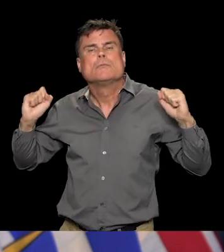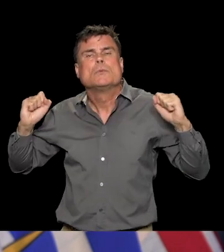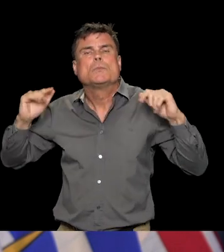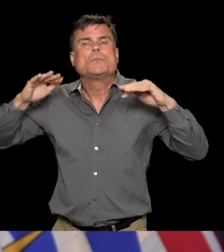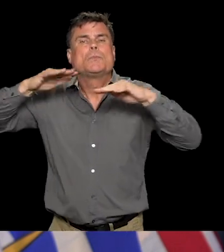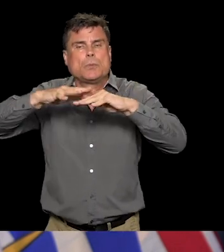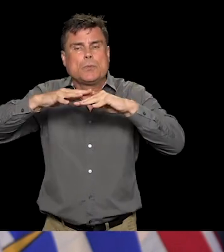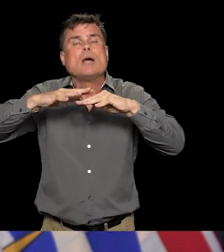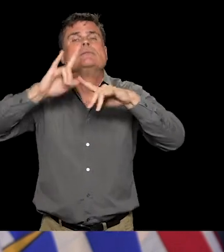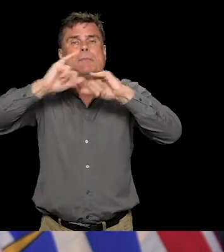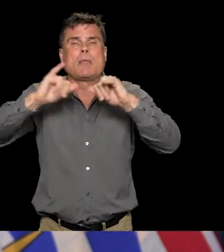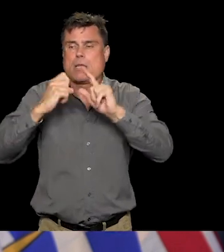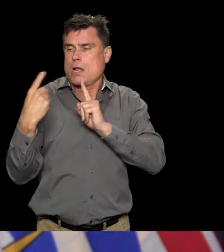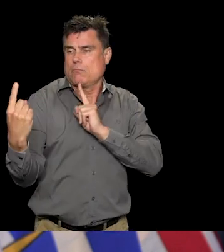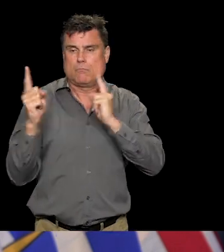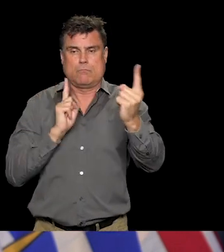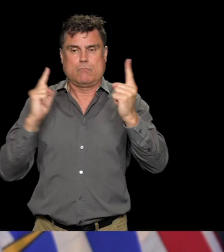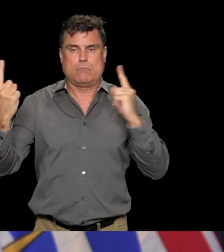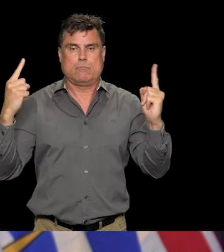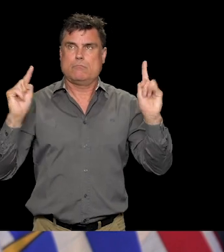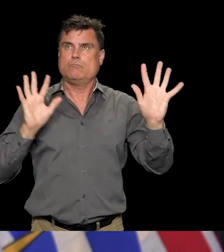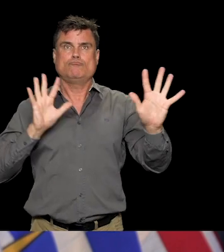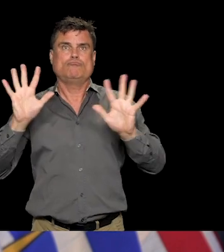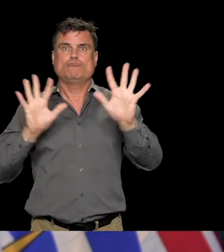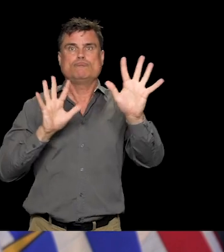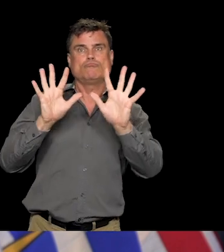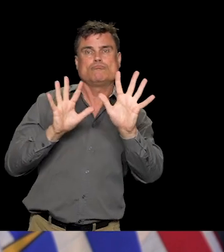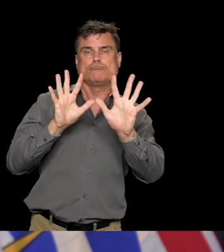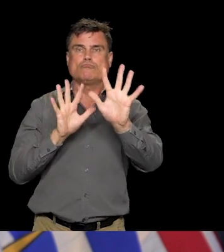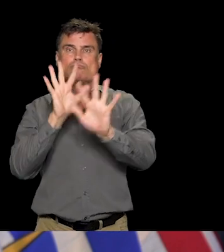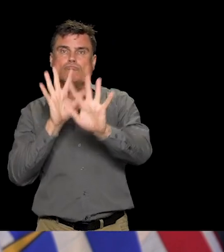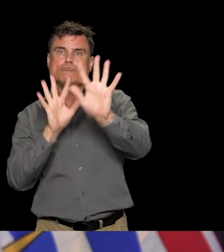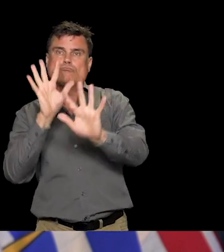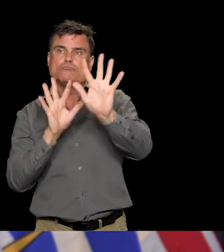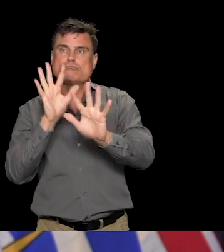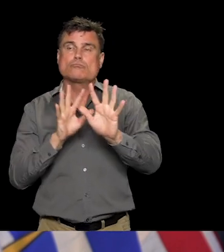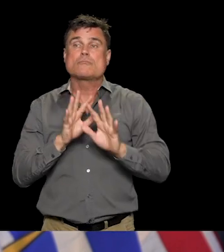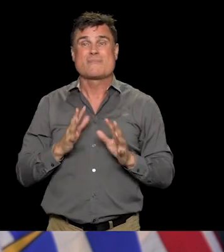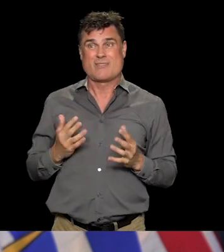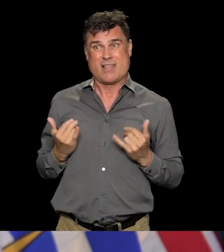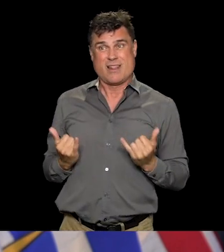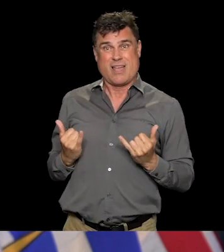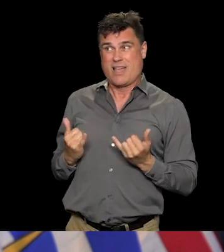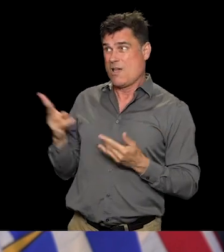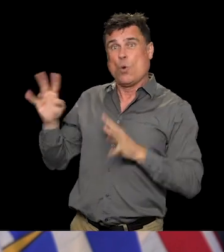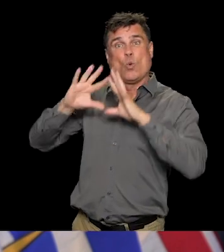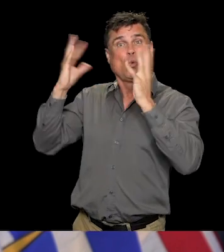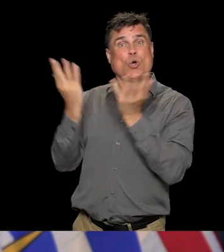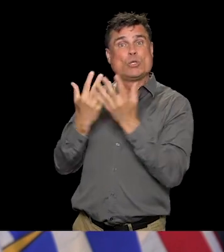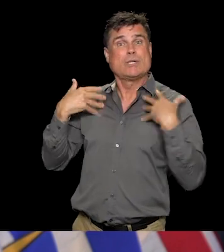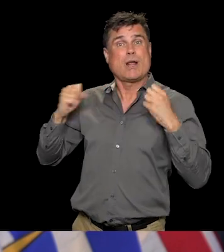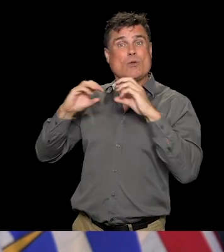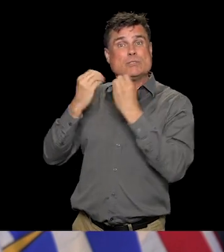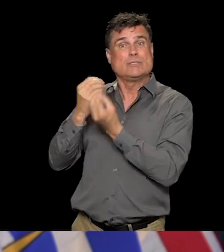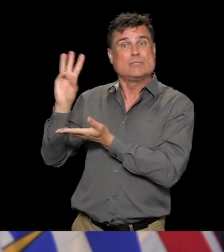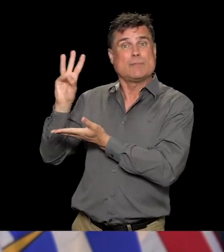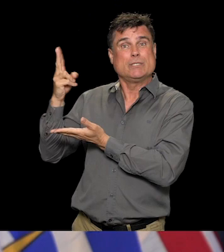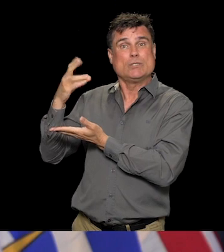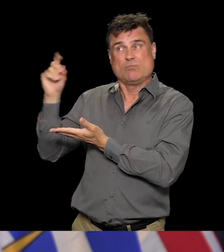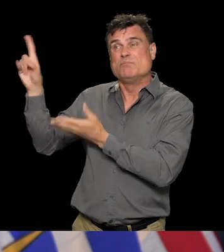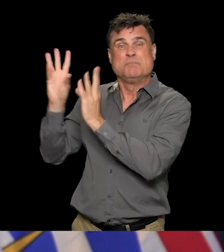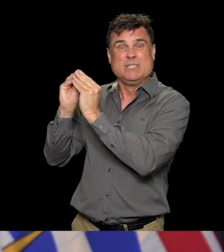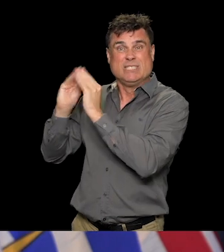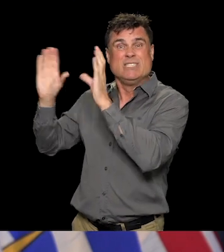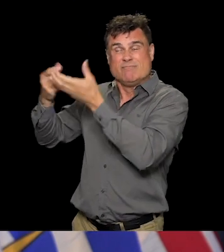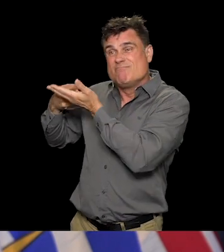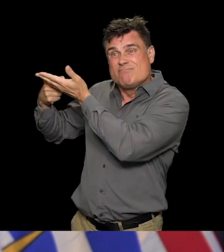and I was talking about that today, talking about it with colleagues around the world, and, you know, my colleagues in some states in the U.S.